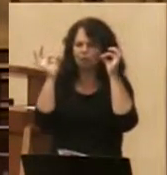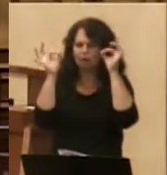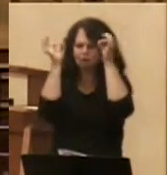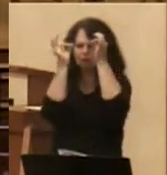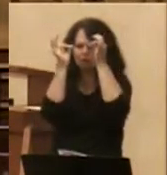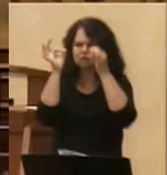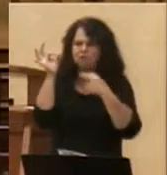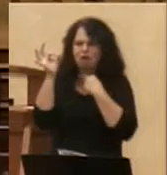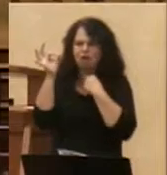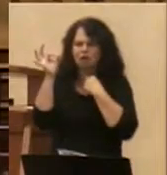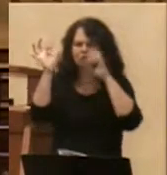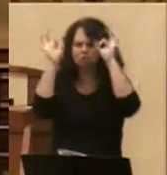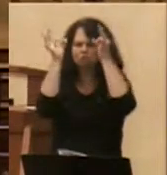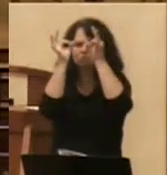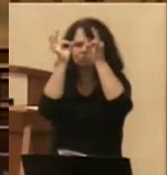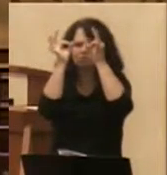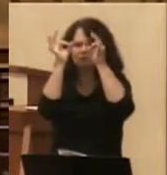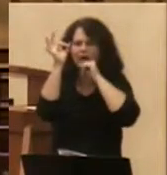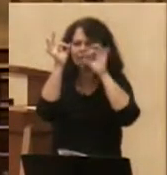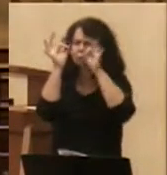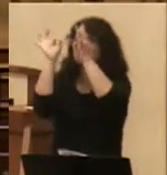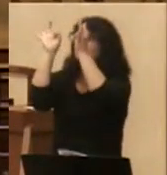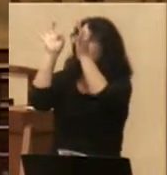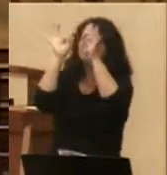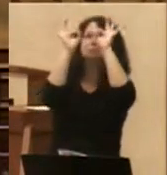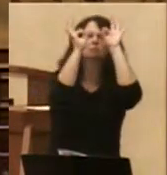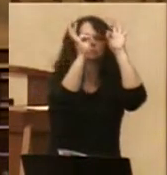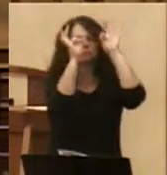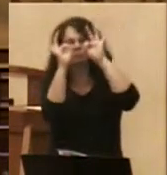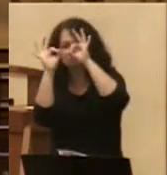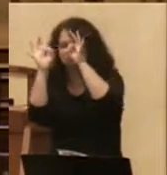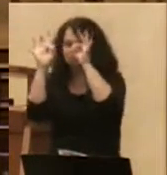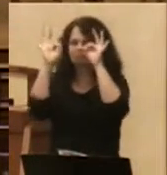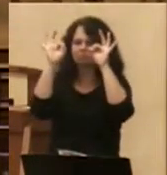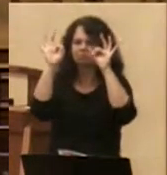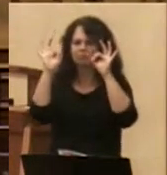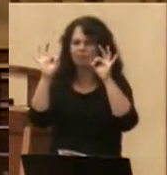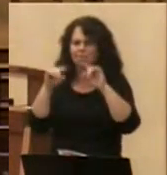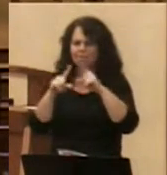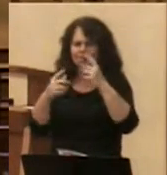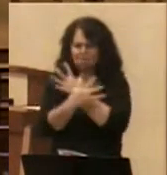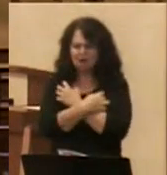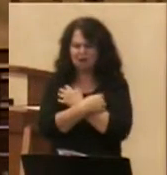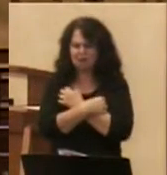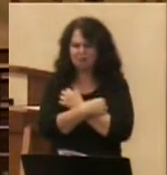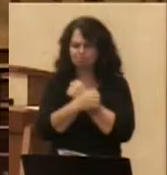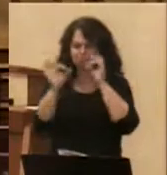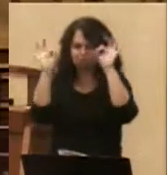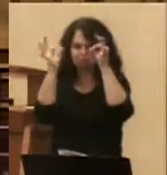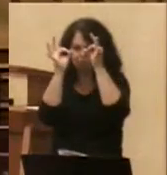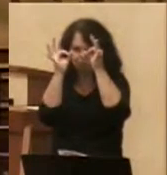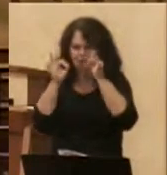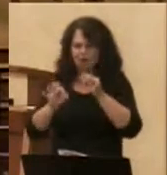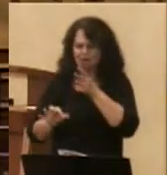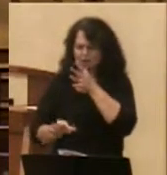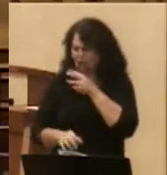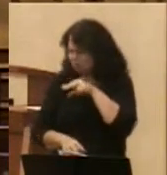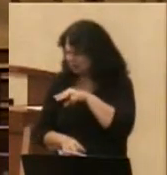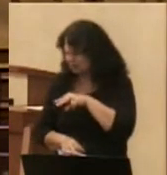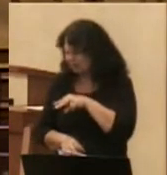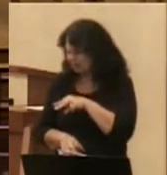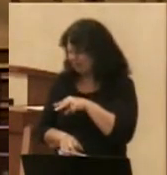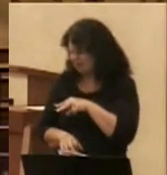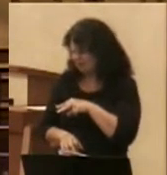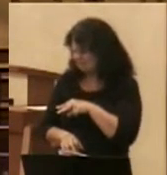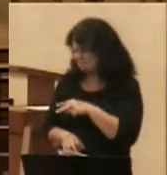The mother told Sophia that they should go to the store and return the defective bear for a new one. Oh, no, said Sophia,